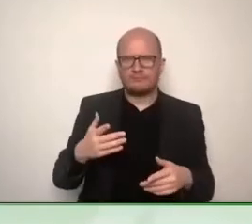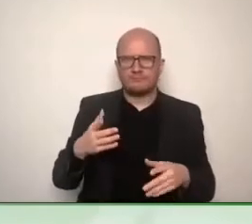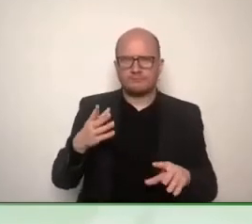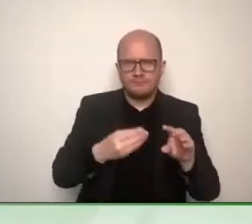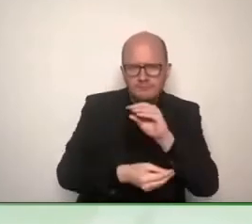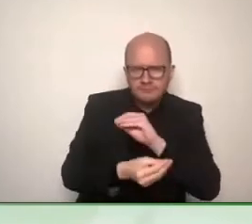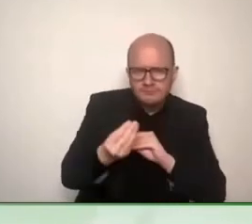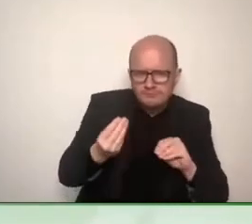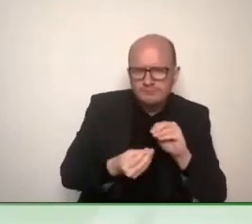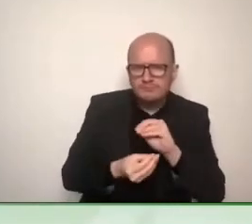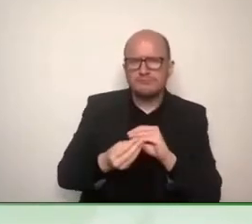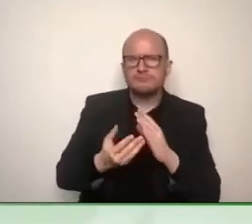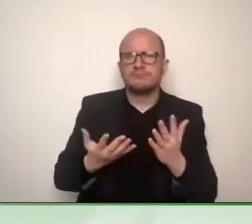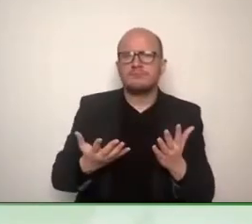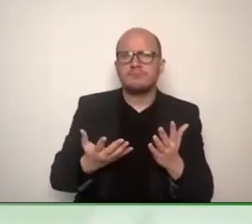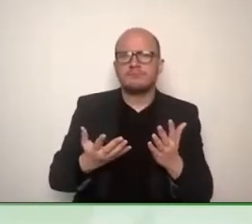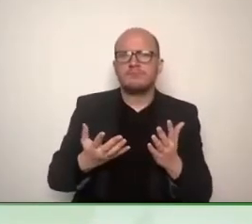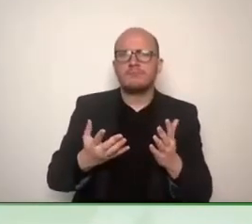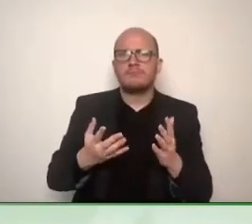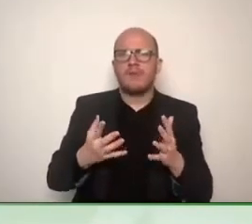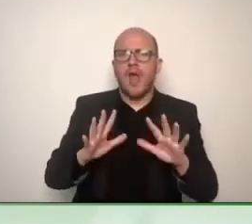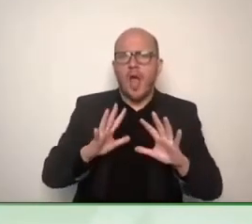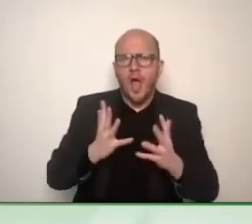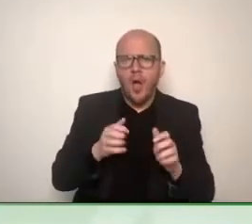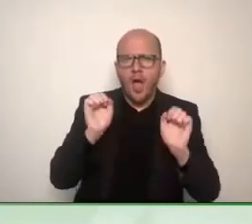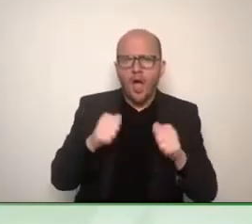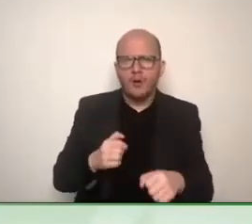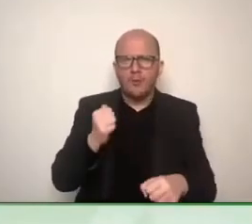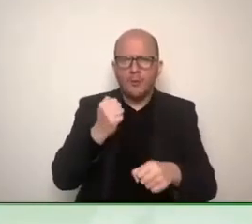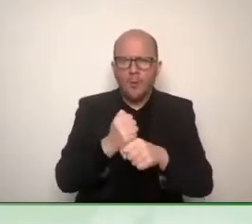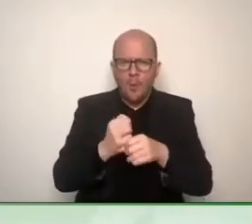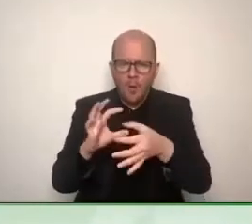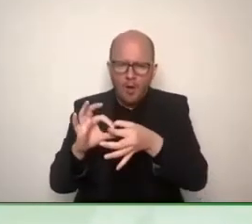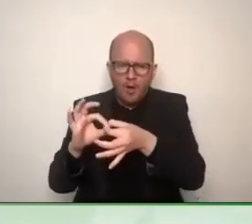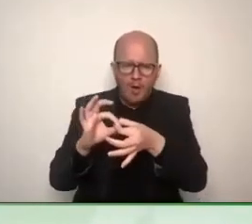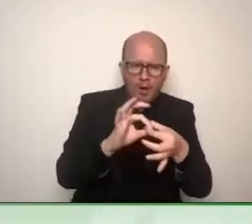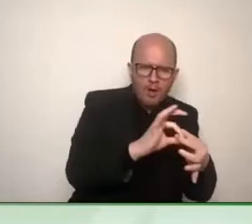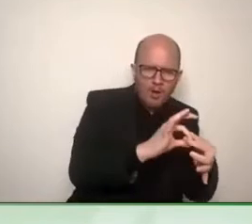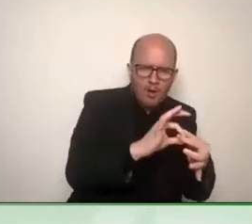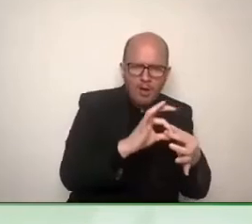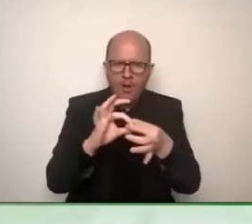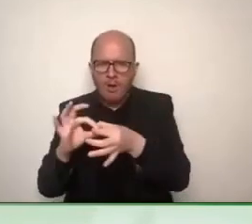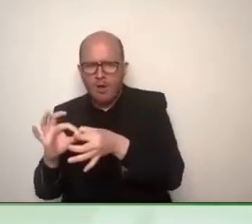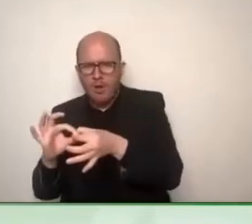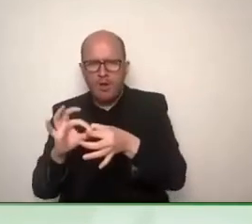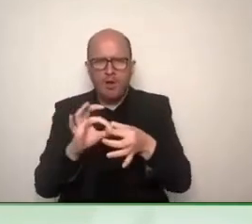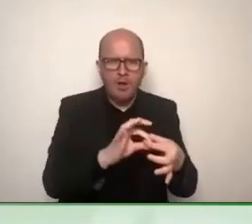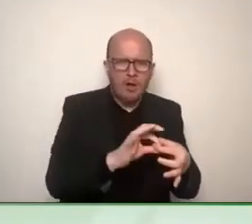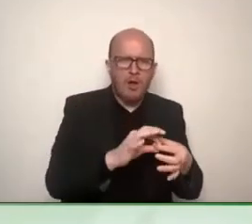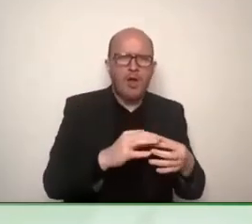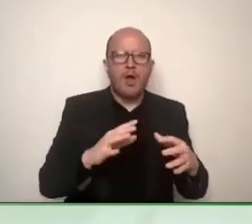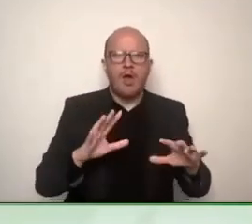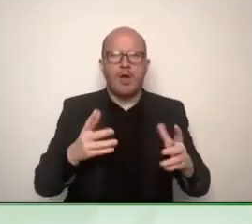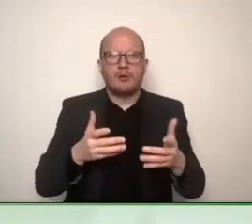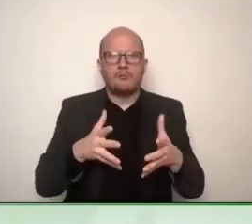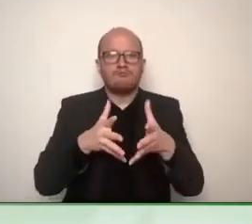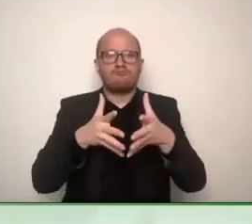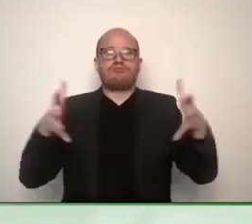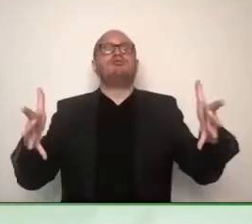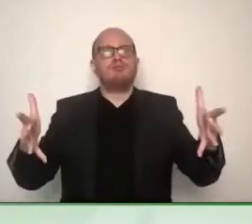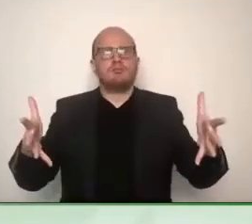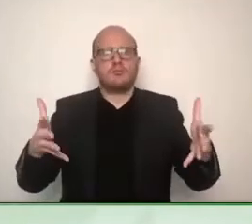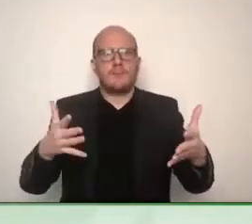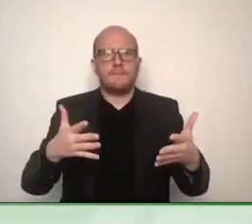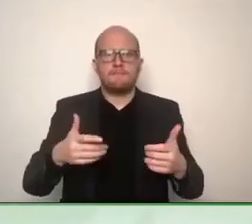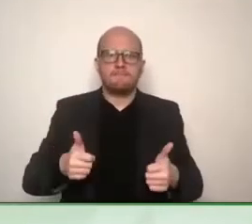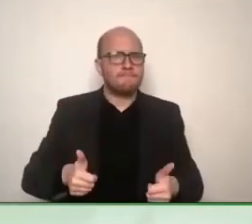if you work together. These issues that cannot be solved by AAA TE or RASNA or RASCO or RASHA alone. One